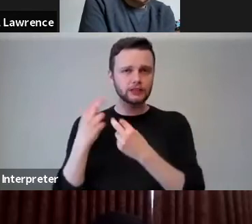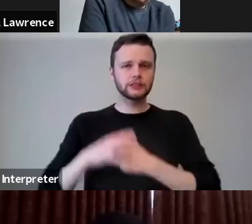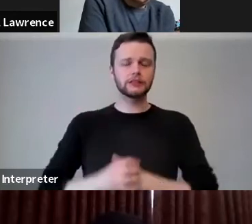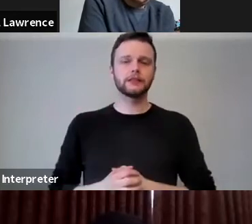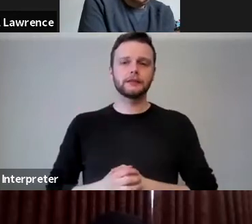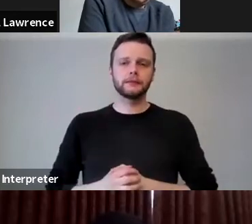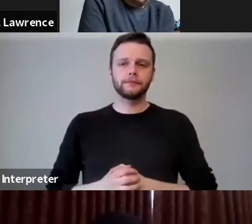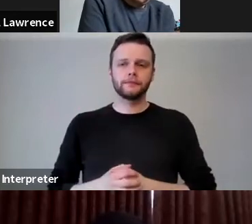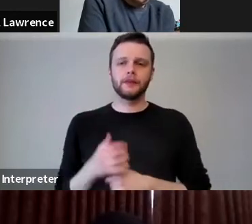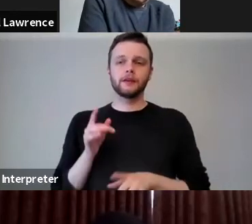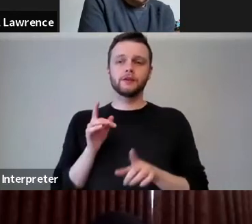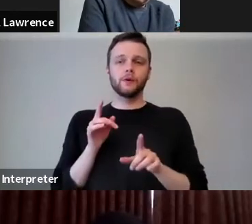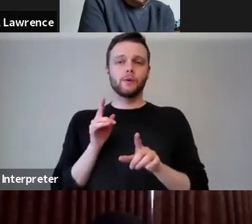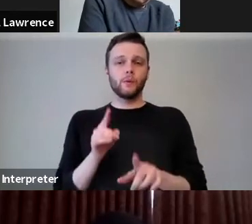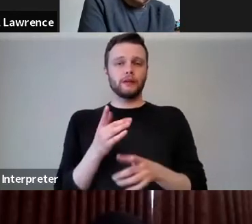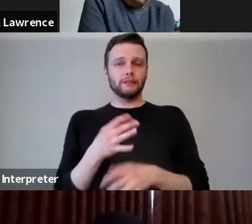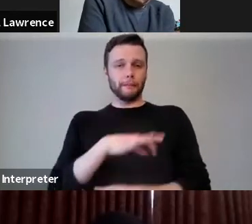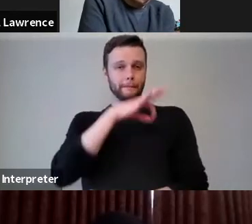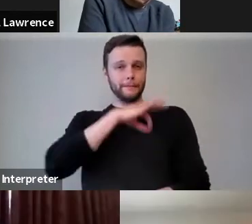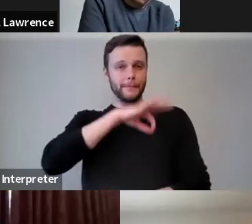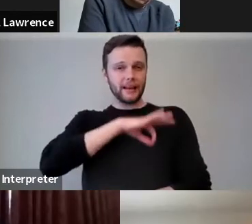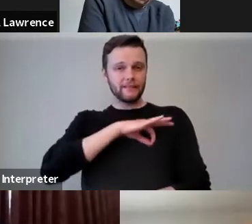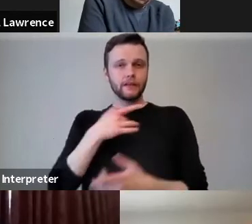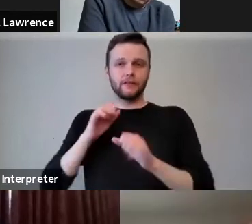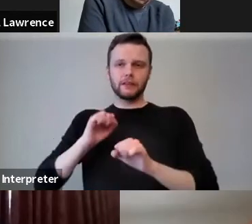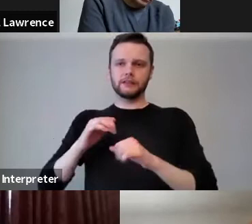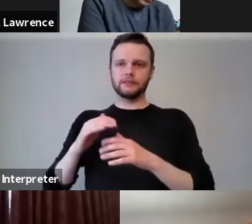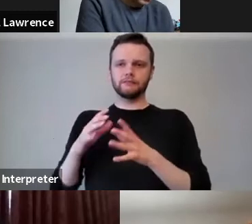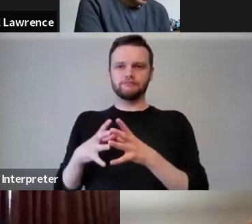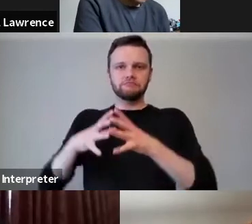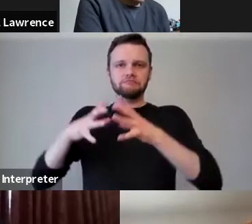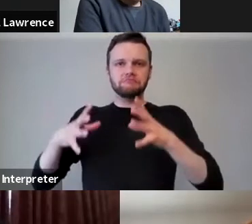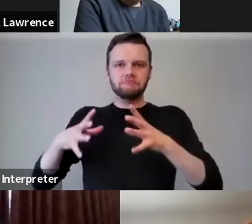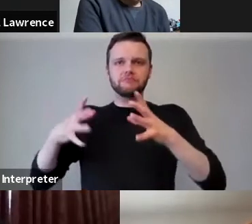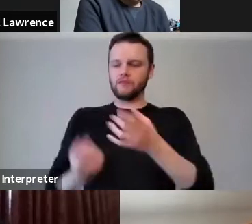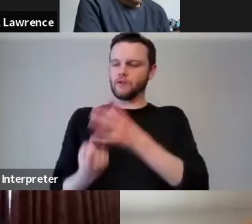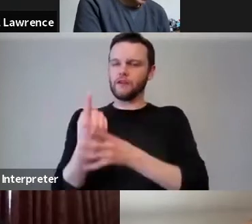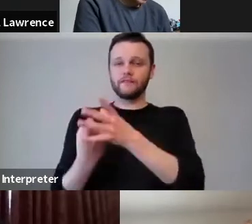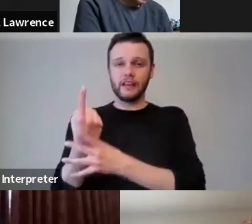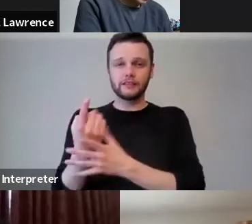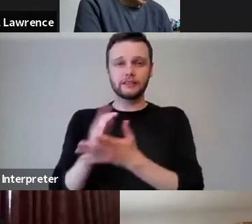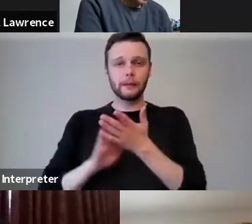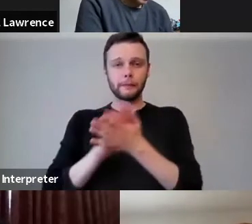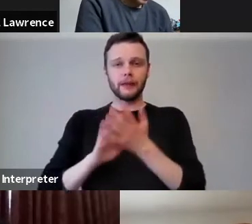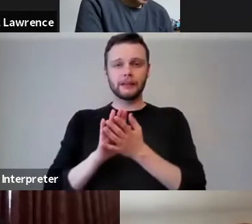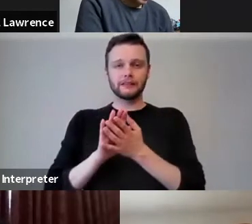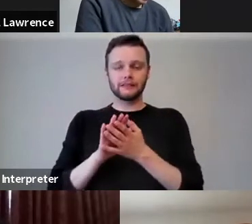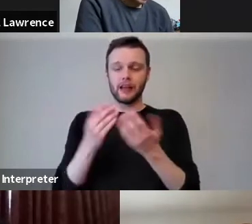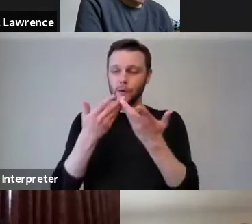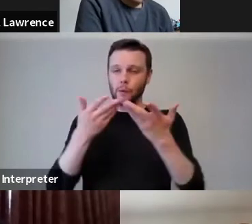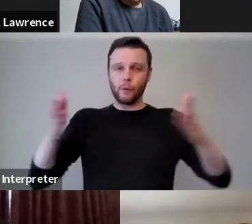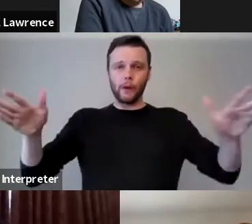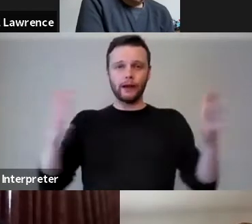one of the benefits of this increase in these types of events is you can actually reach a wider audience